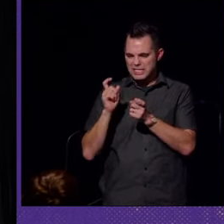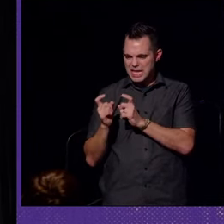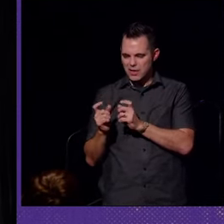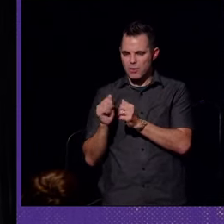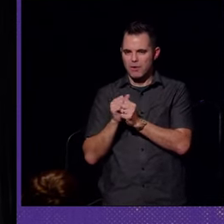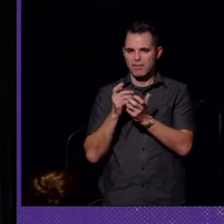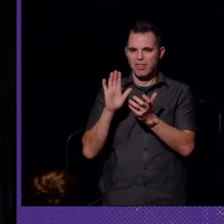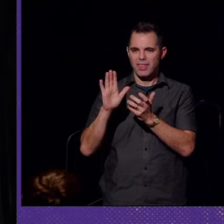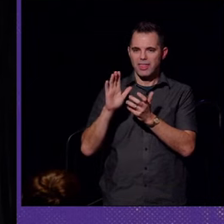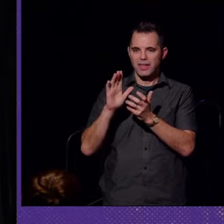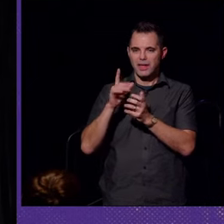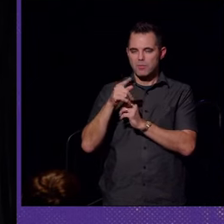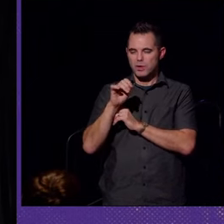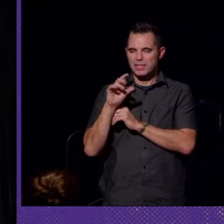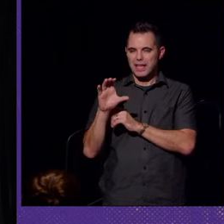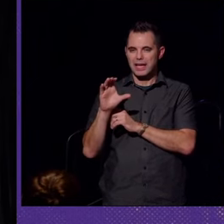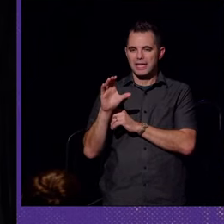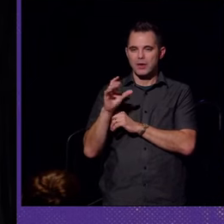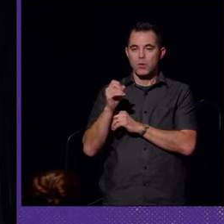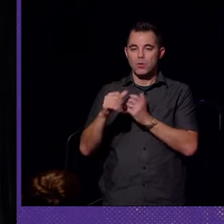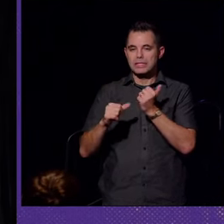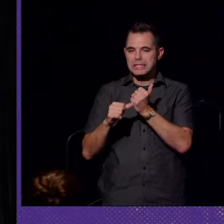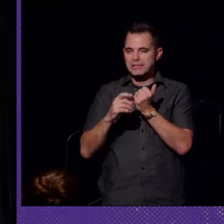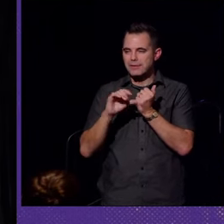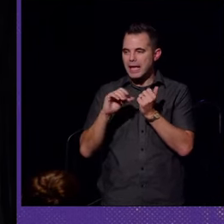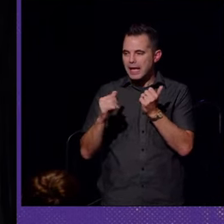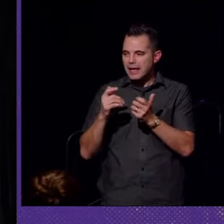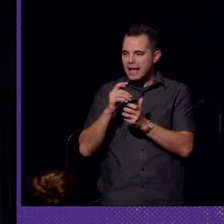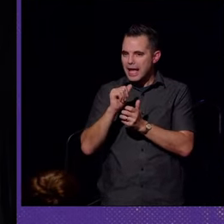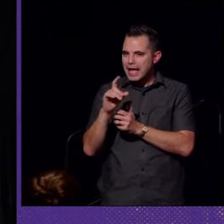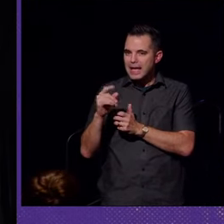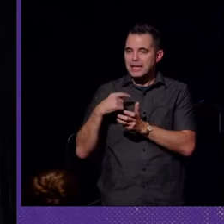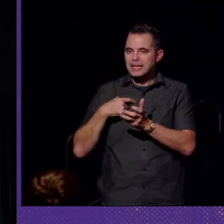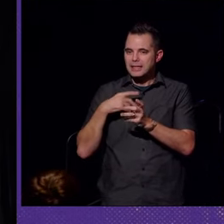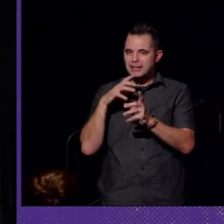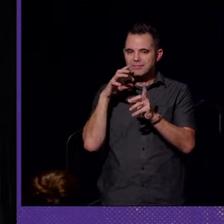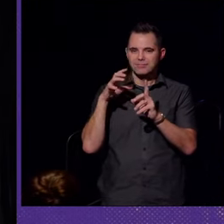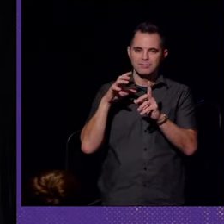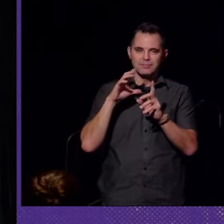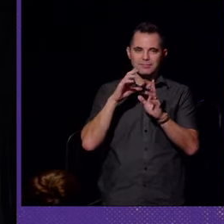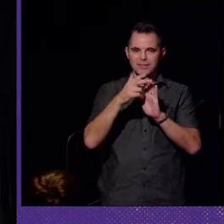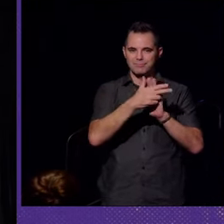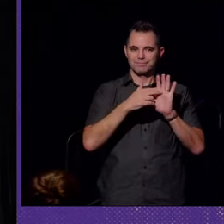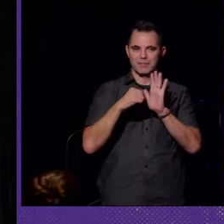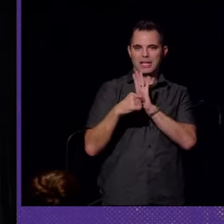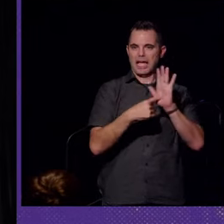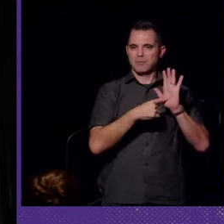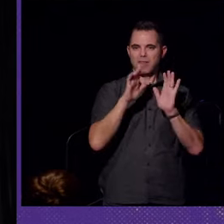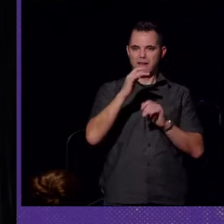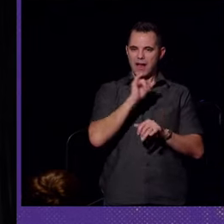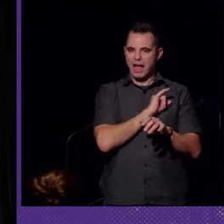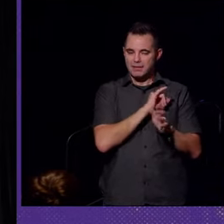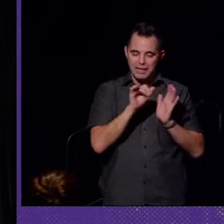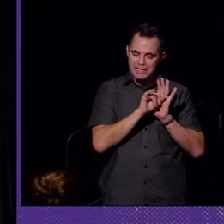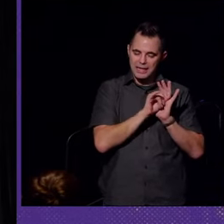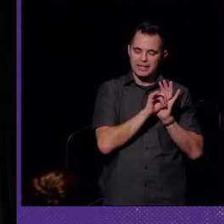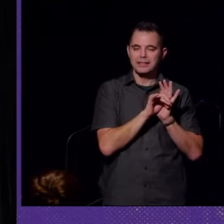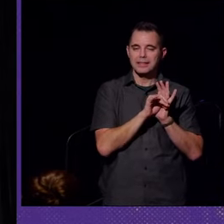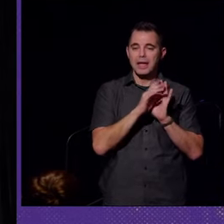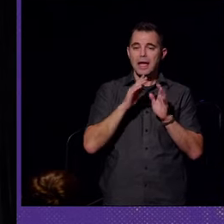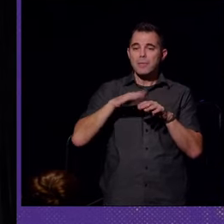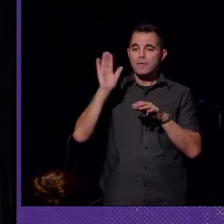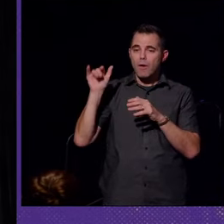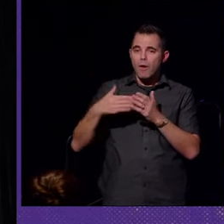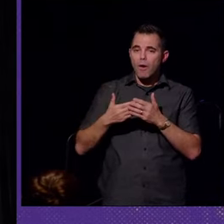with a prosthetic or assistive aid to capture their identity? And above all,